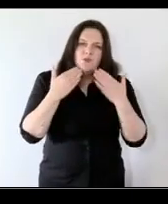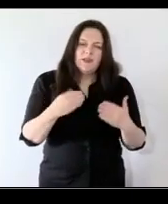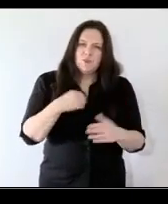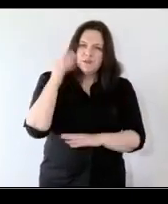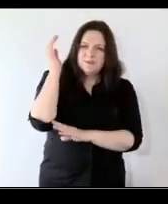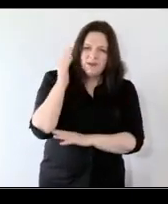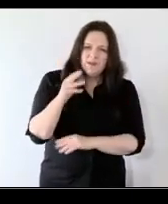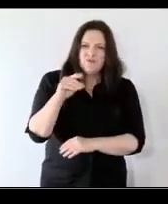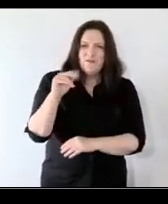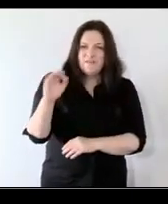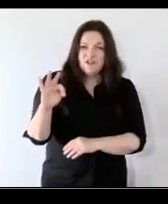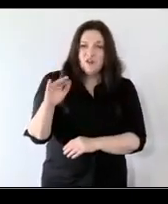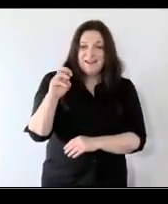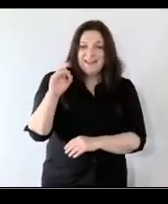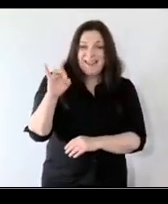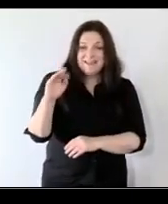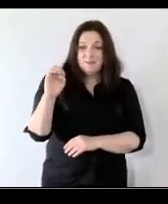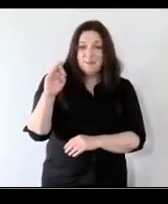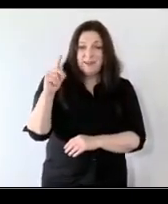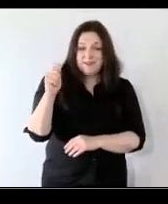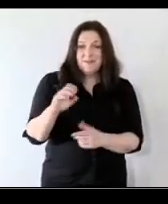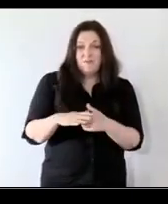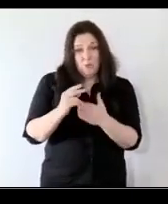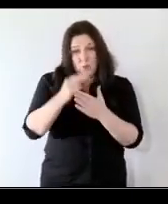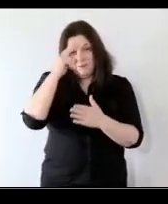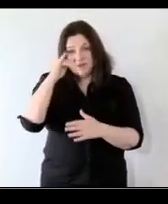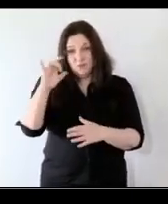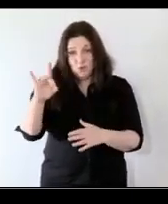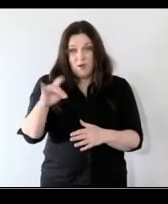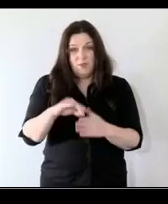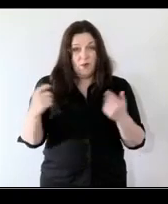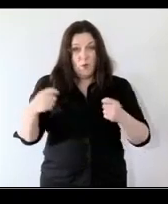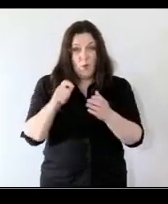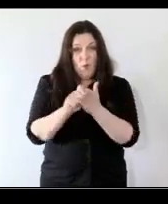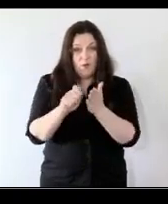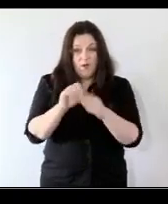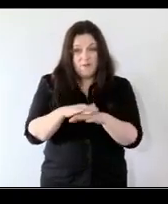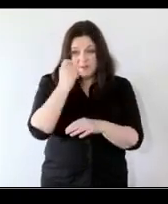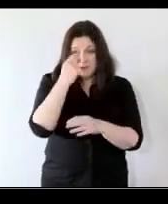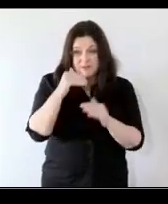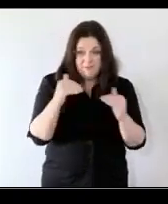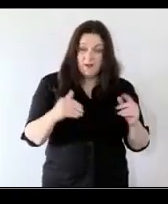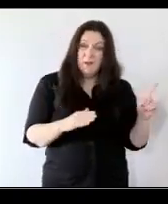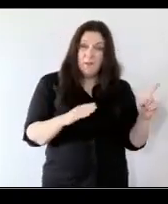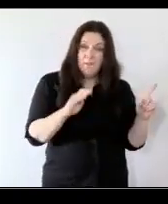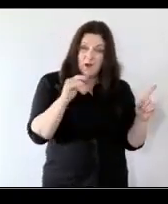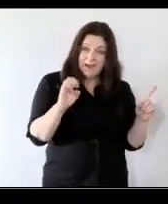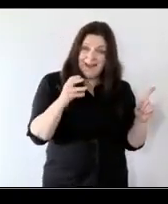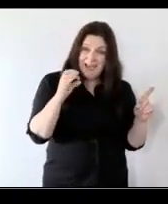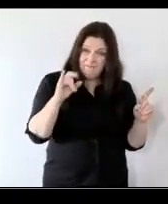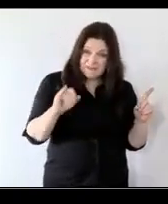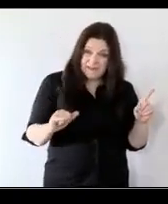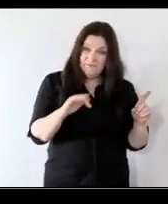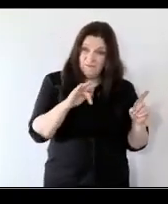our speakers today professor kate pickett of university of york and co-author of the spirit level and the inner level to bernie lafferty for joining us here in studio